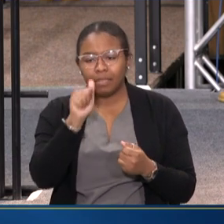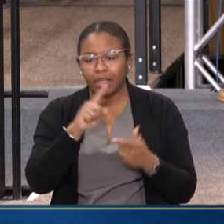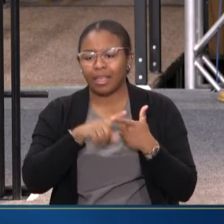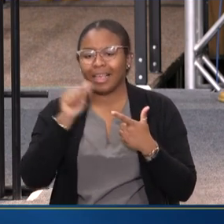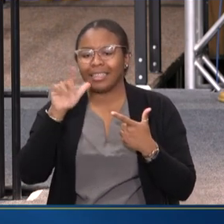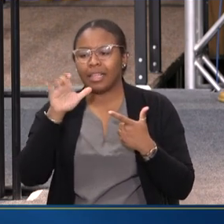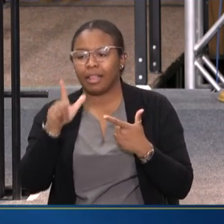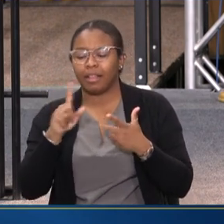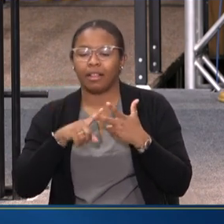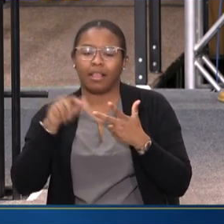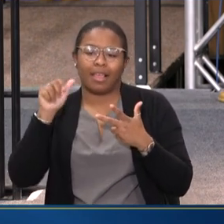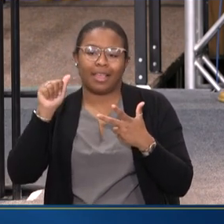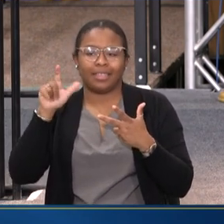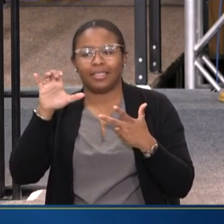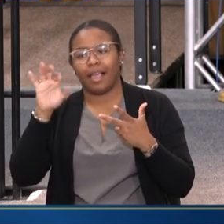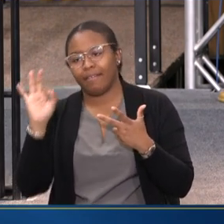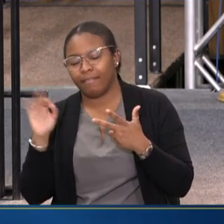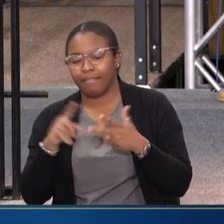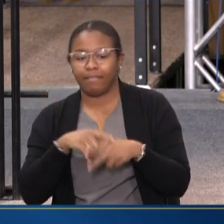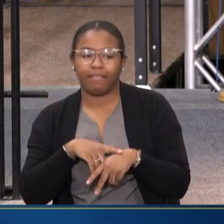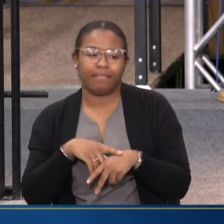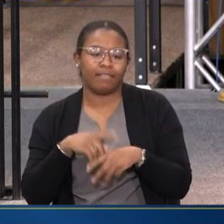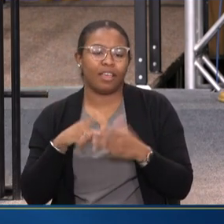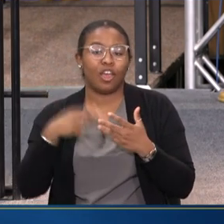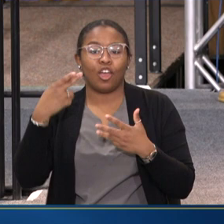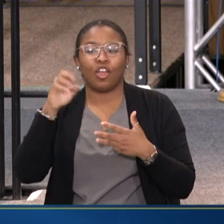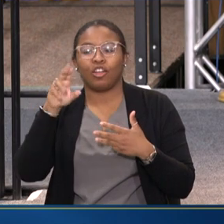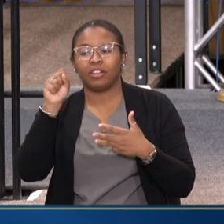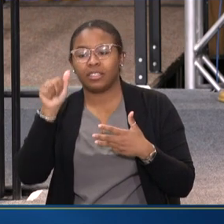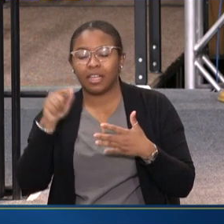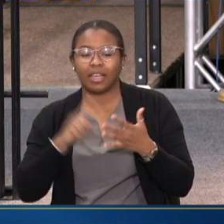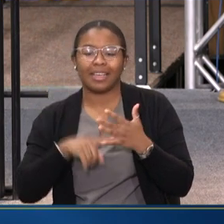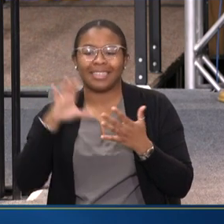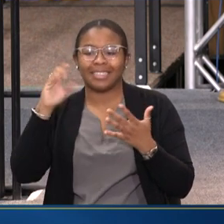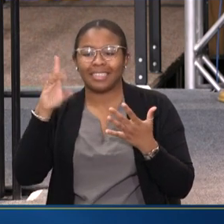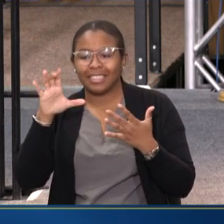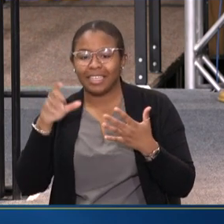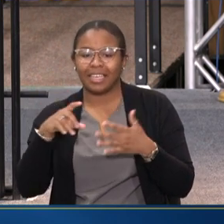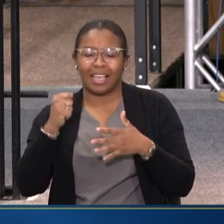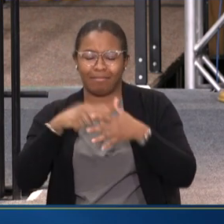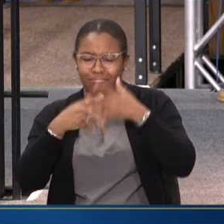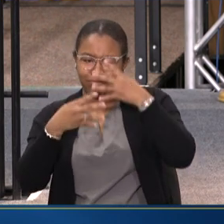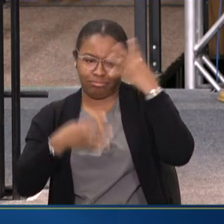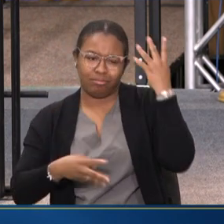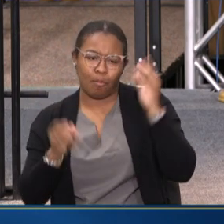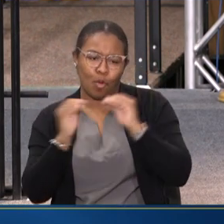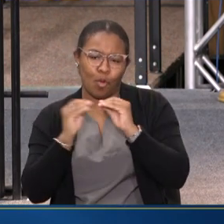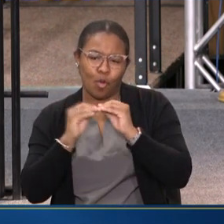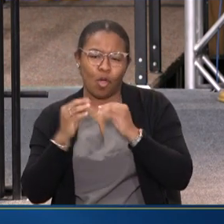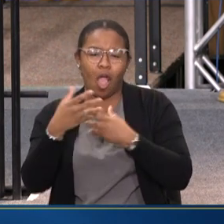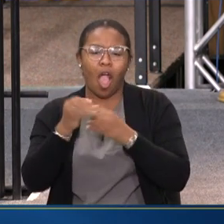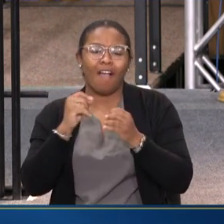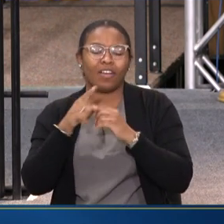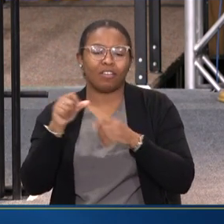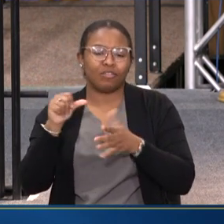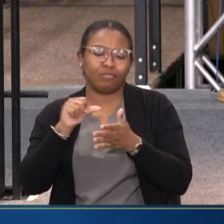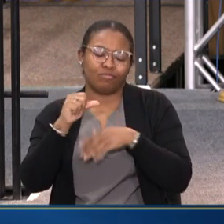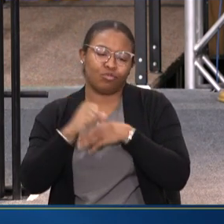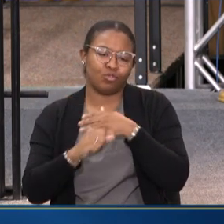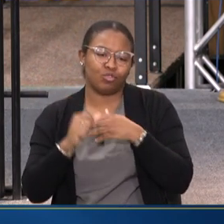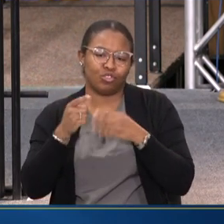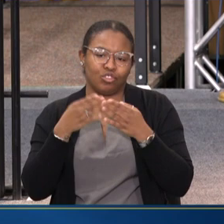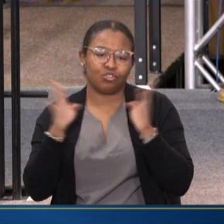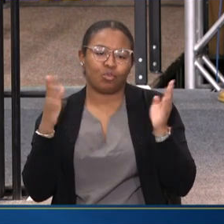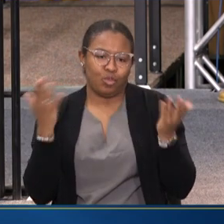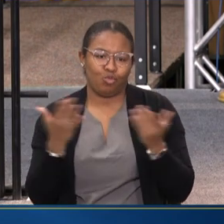ACL, ACF, HRSA, the CDC, and we'll also have the Office of the Surgeon General here with us today.